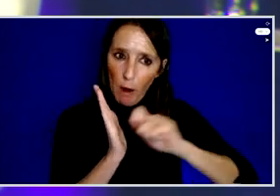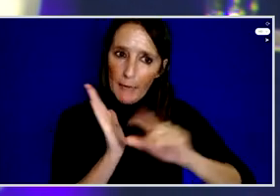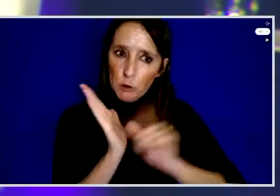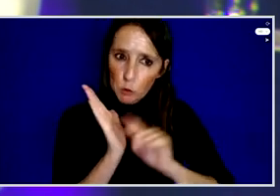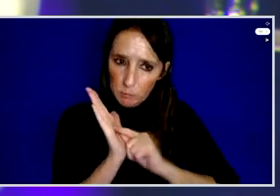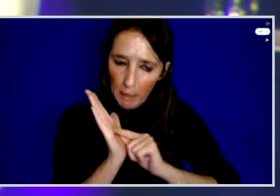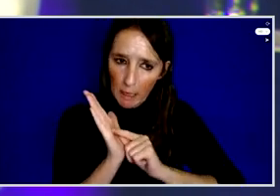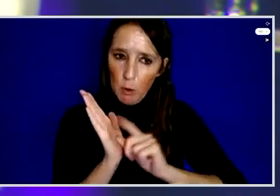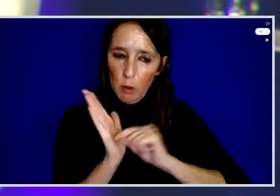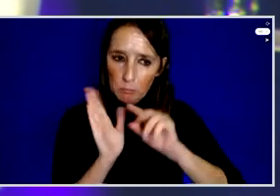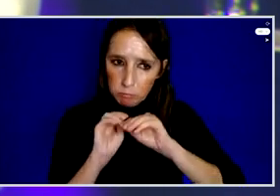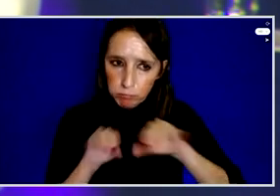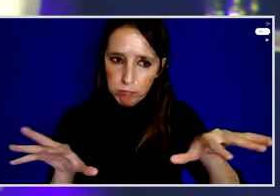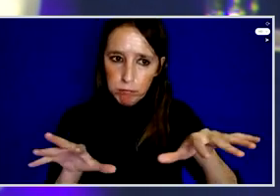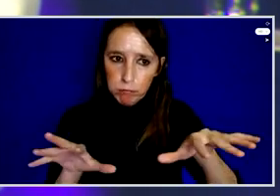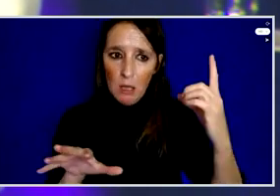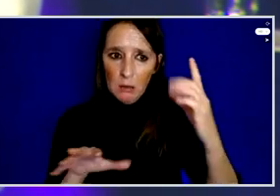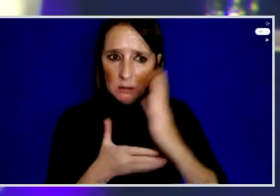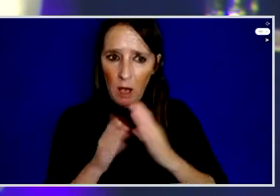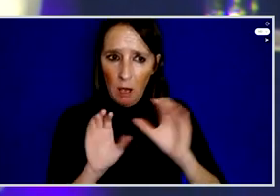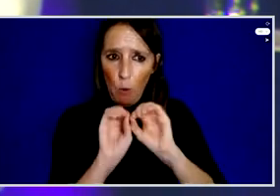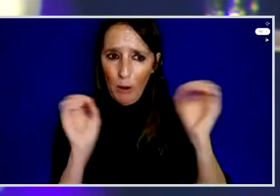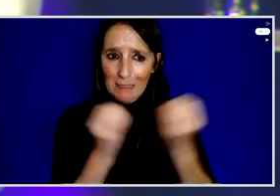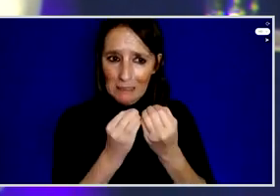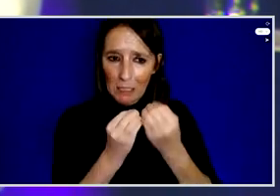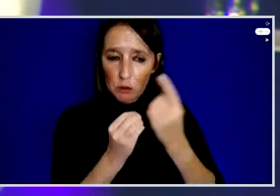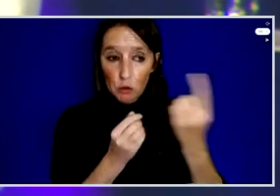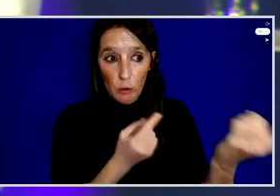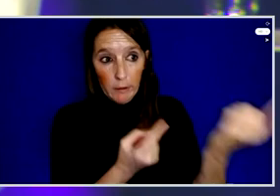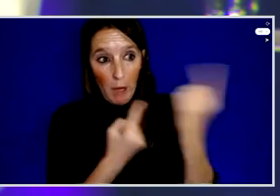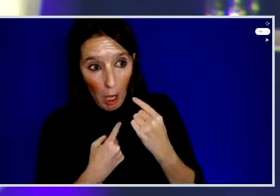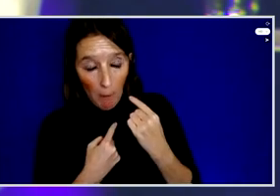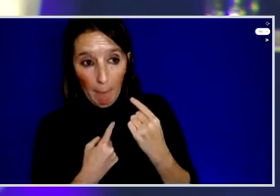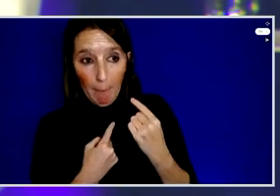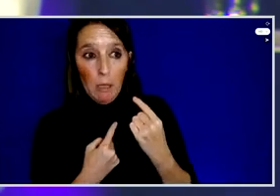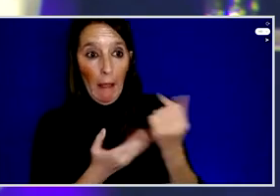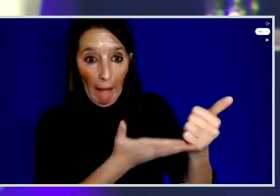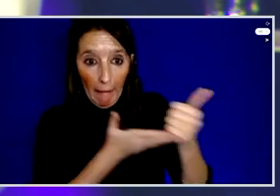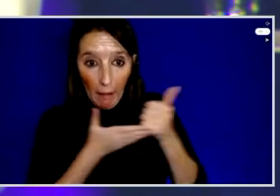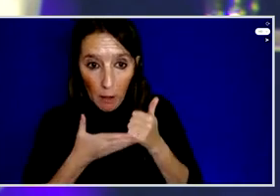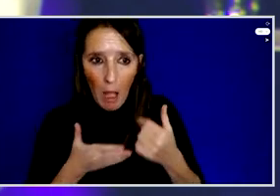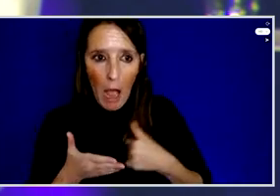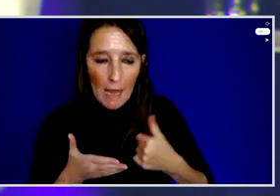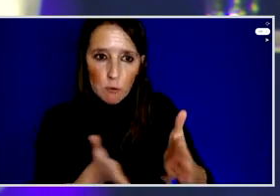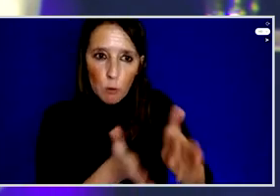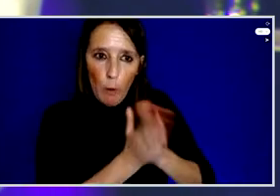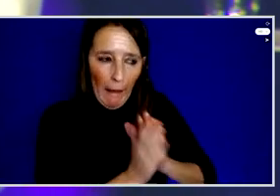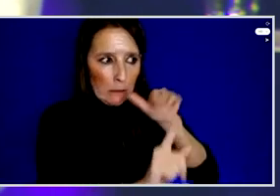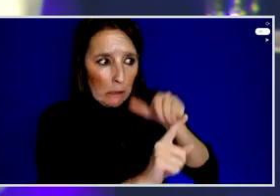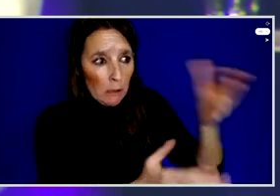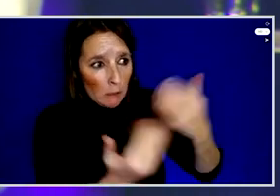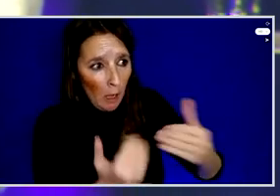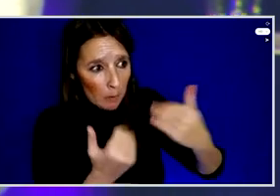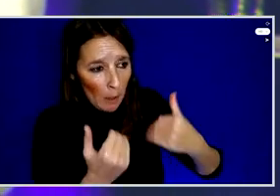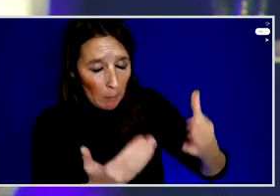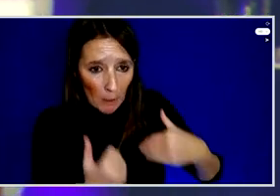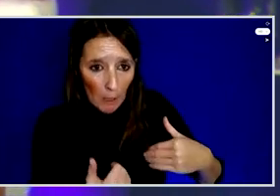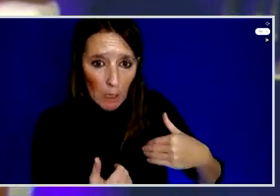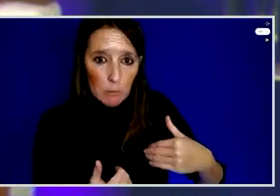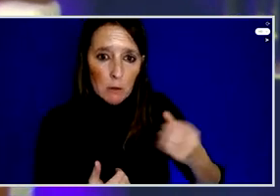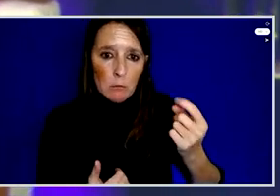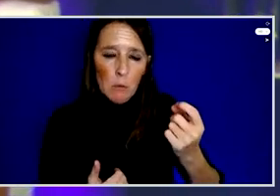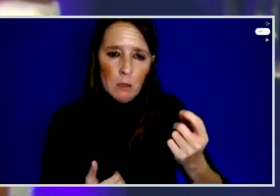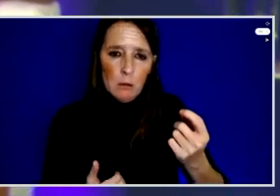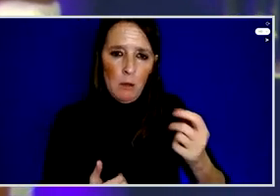like I have to tell them come come but they have some duty to write it but on the other hand